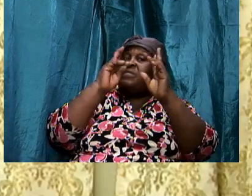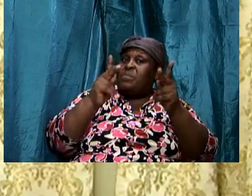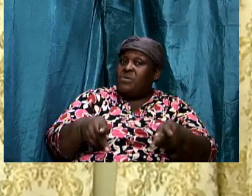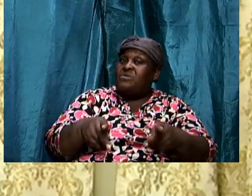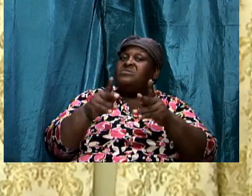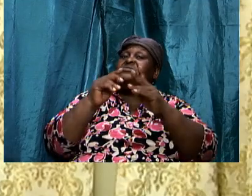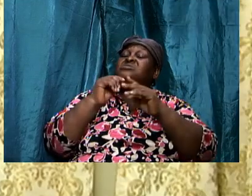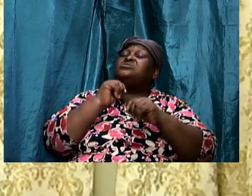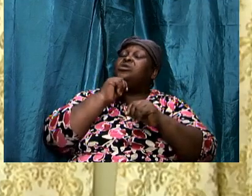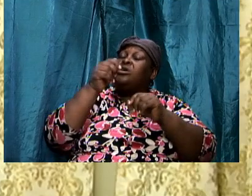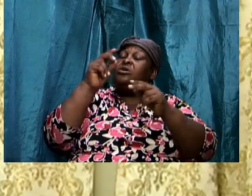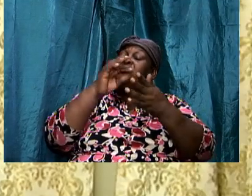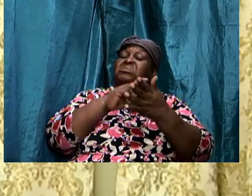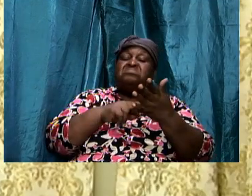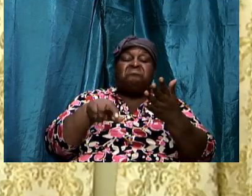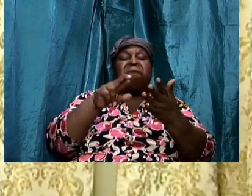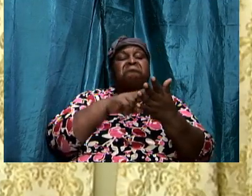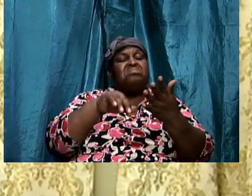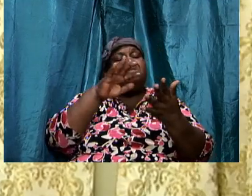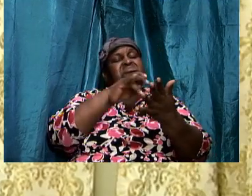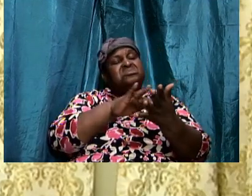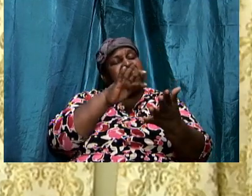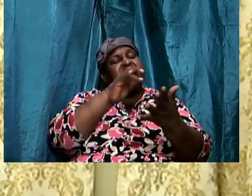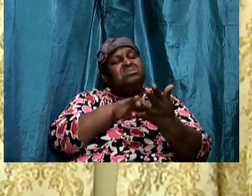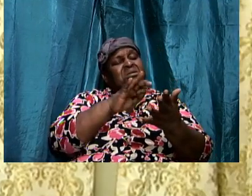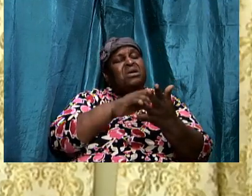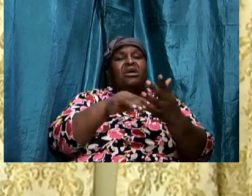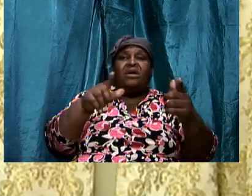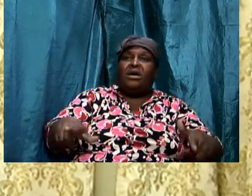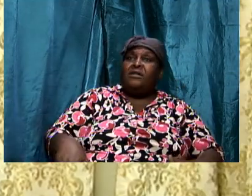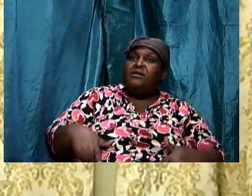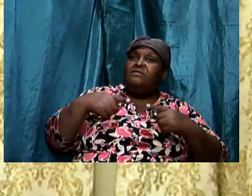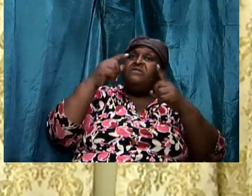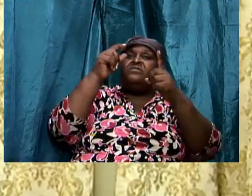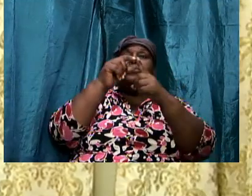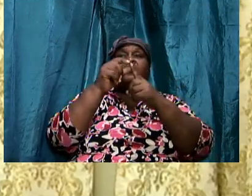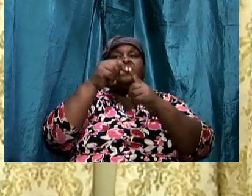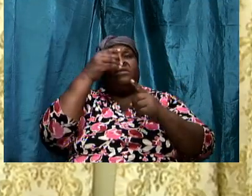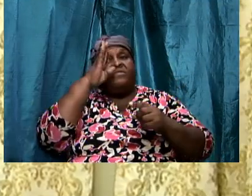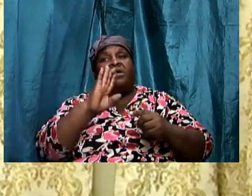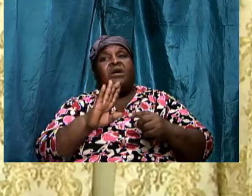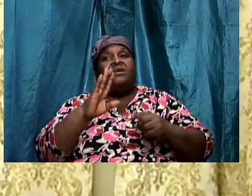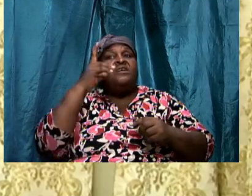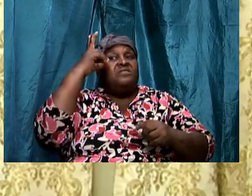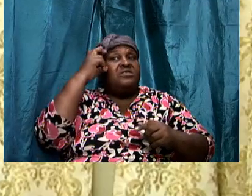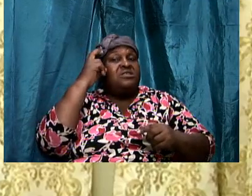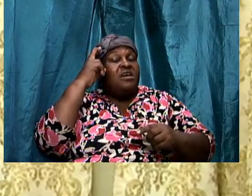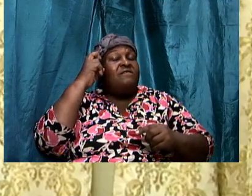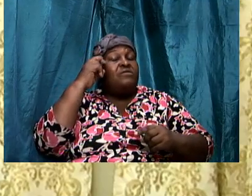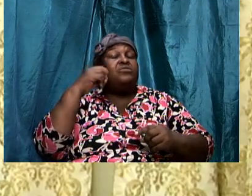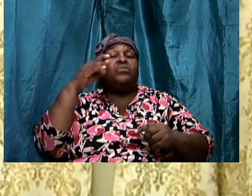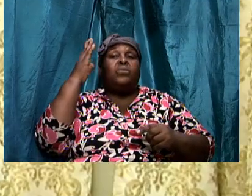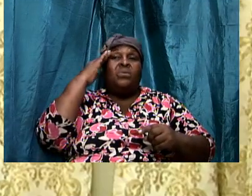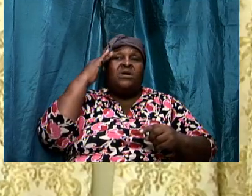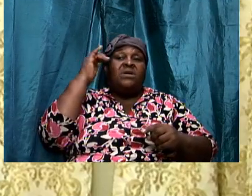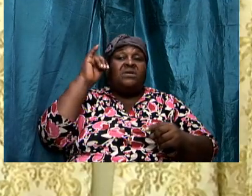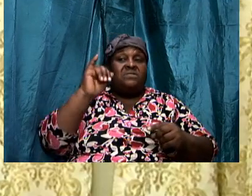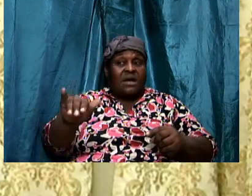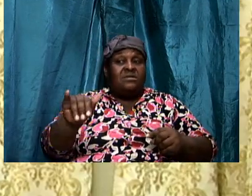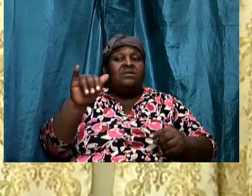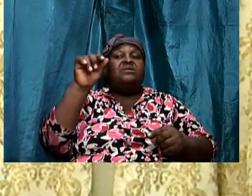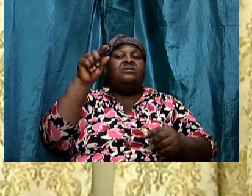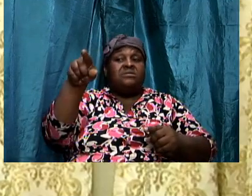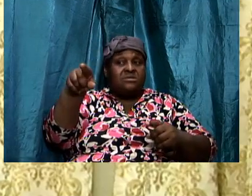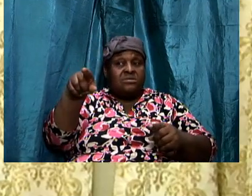not reading and studying and absorbing and living the word he knows that that is the person that is